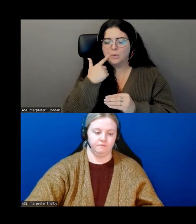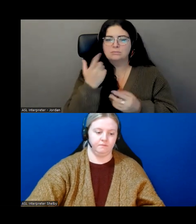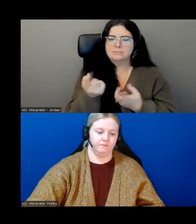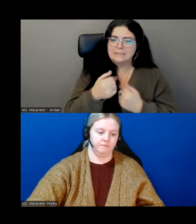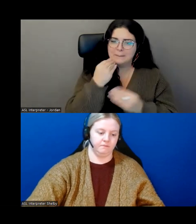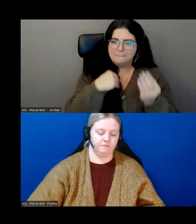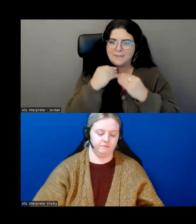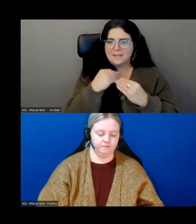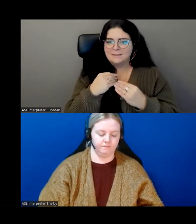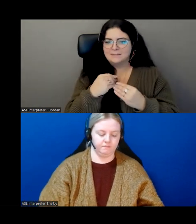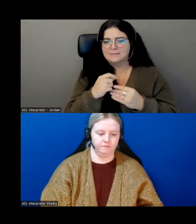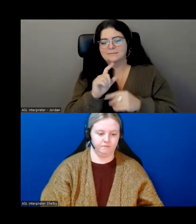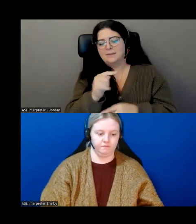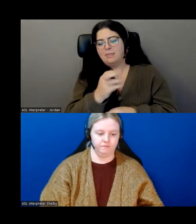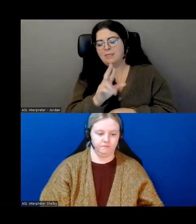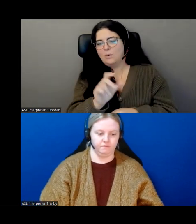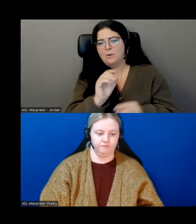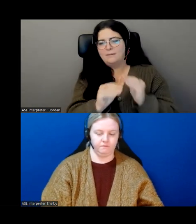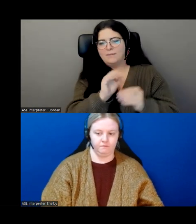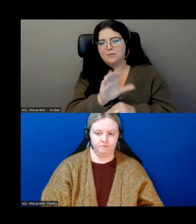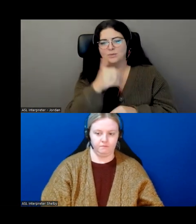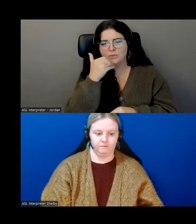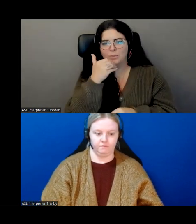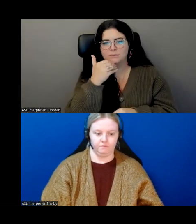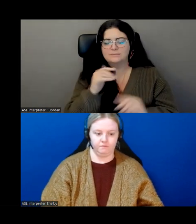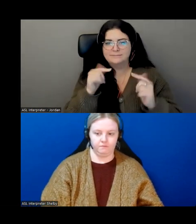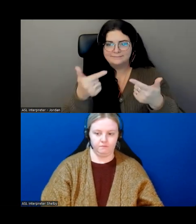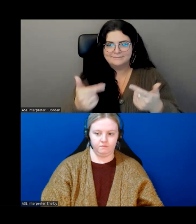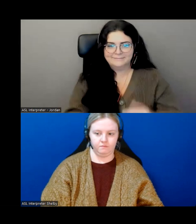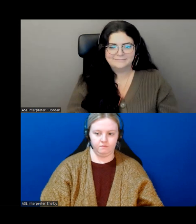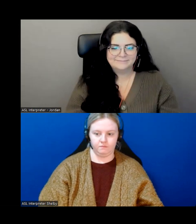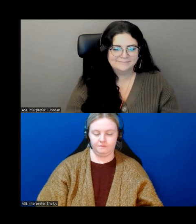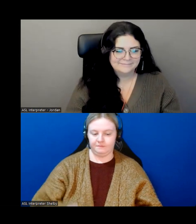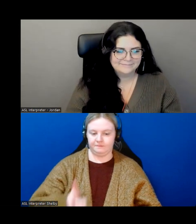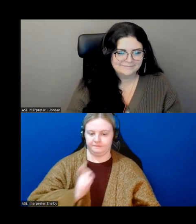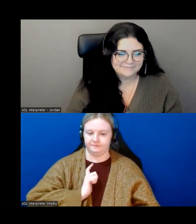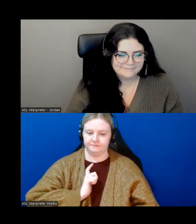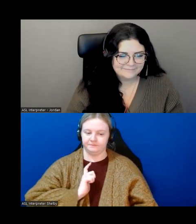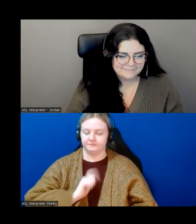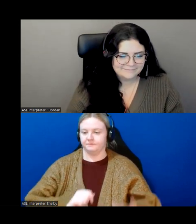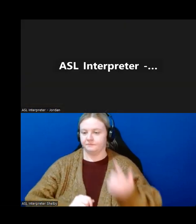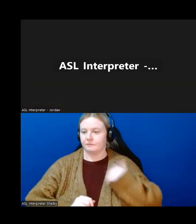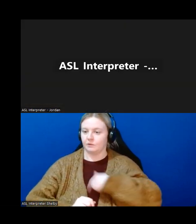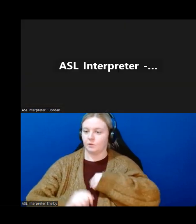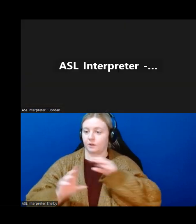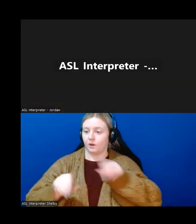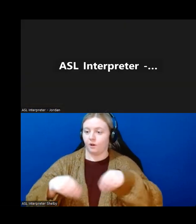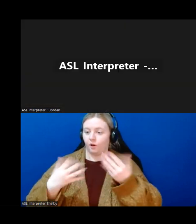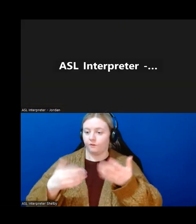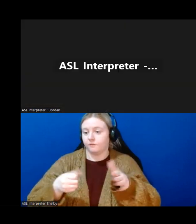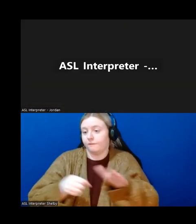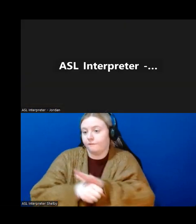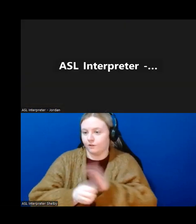and give that to him. He can fix that. So we really do offer full wraparound services within our